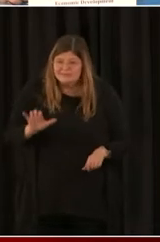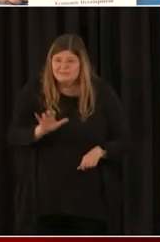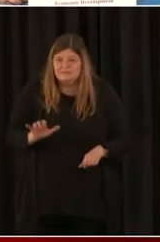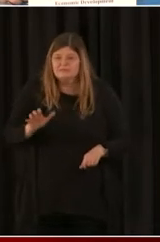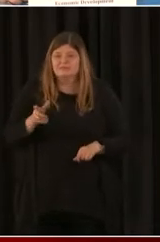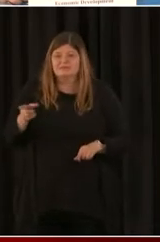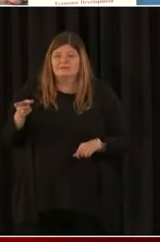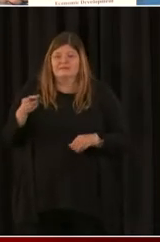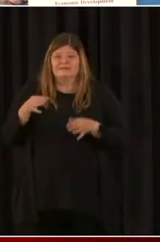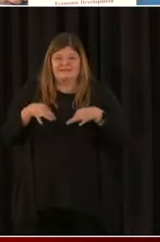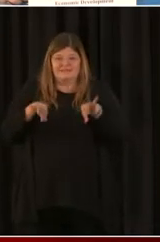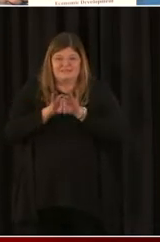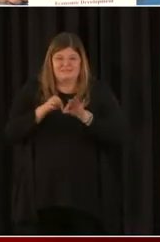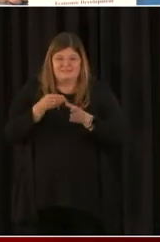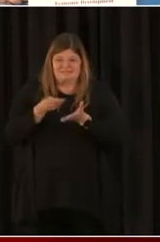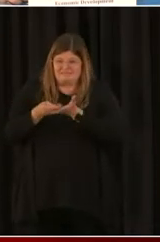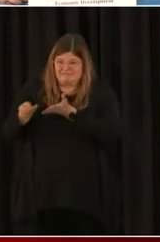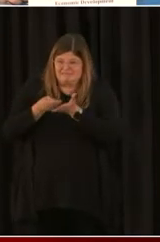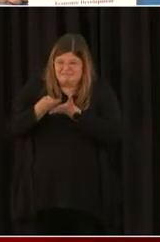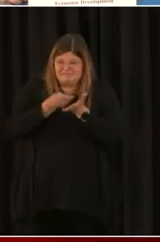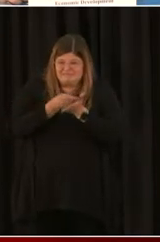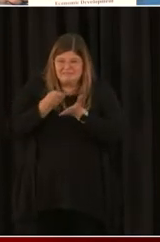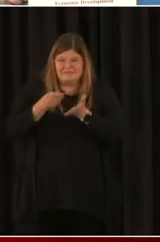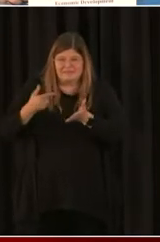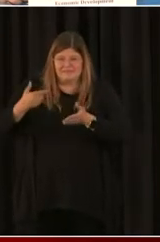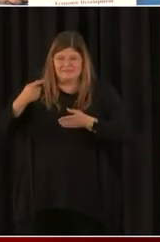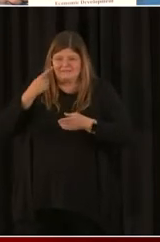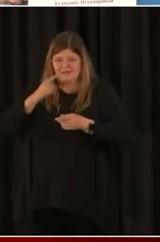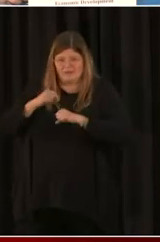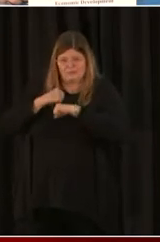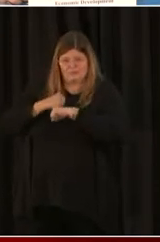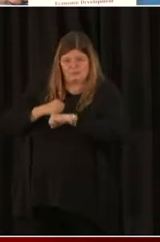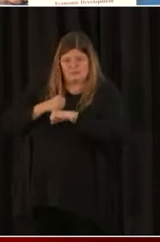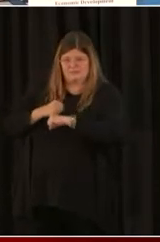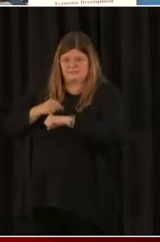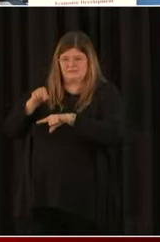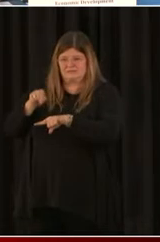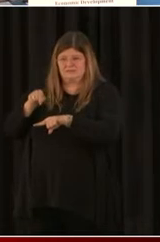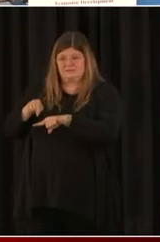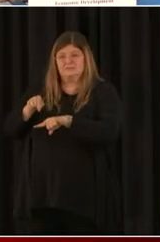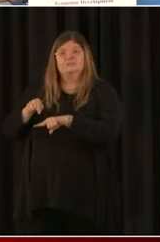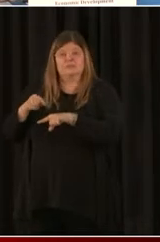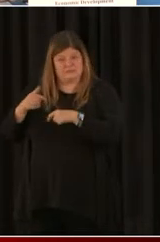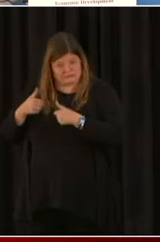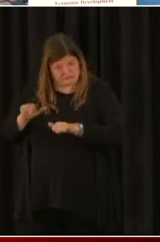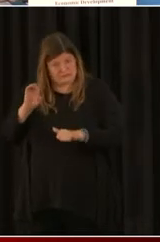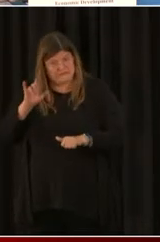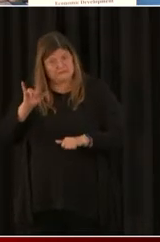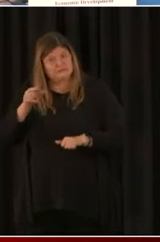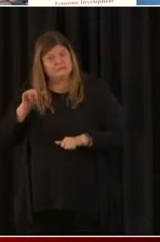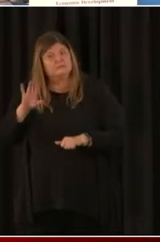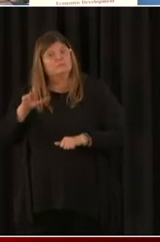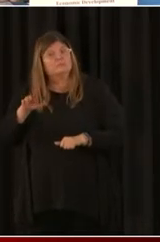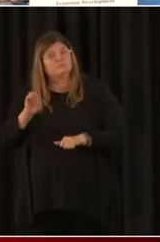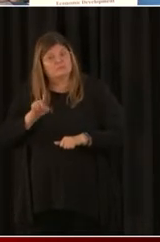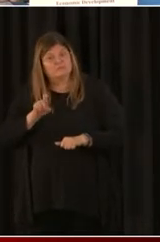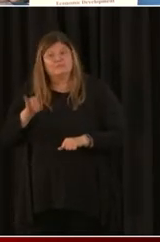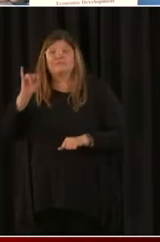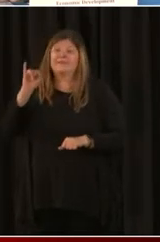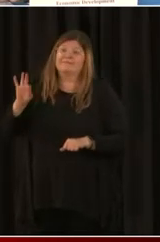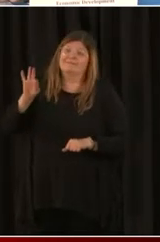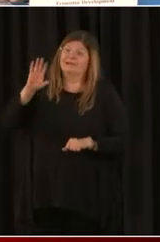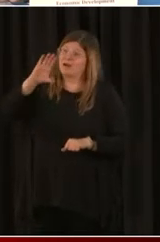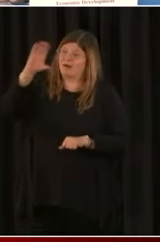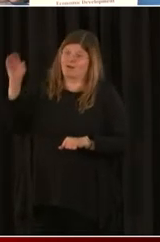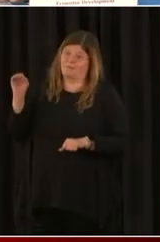purchases. So I know that is something that if that is now going to be an eligible allowance or allowable use, that is